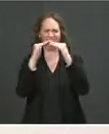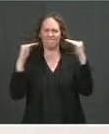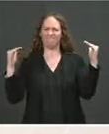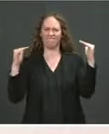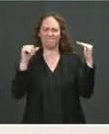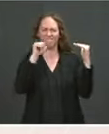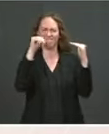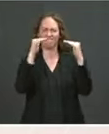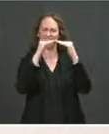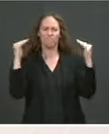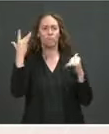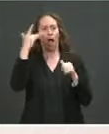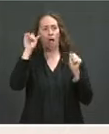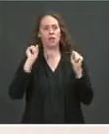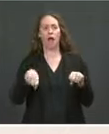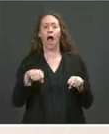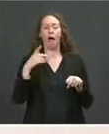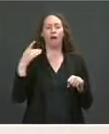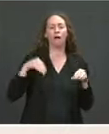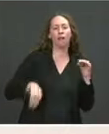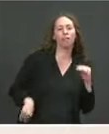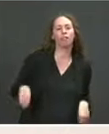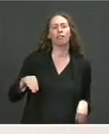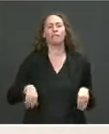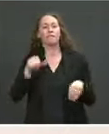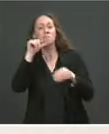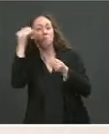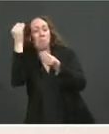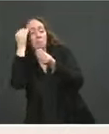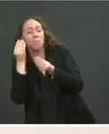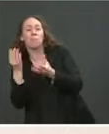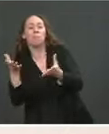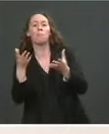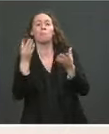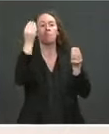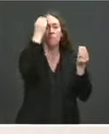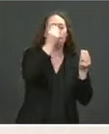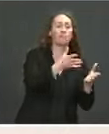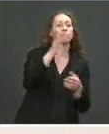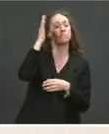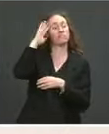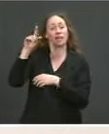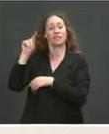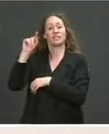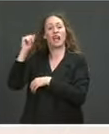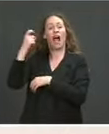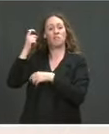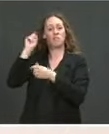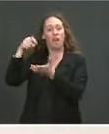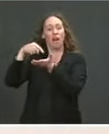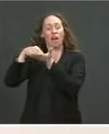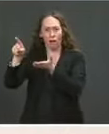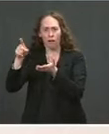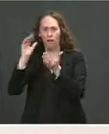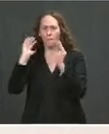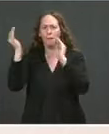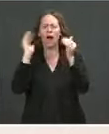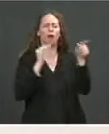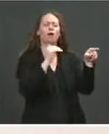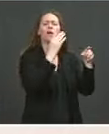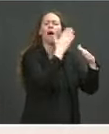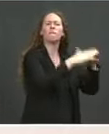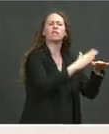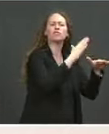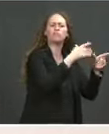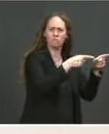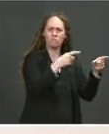Their tax rate is lower than many middle-class families' tax rate. This is the dynamic that